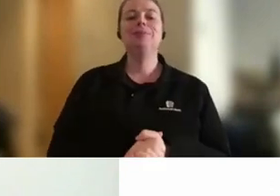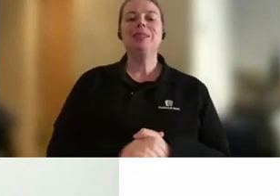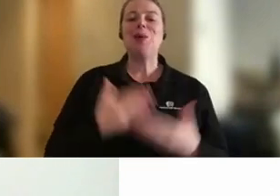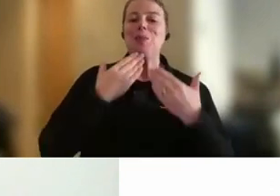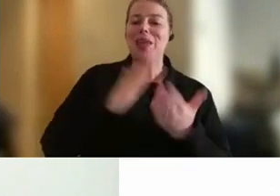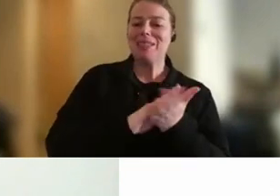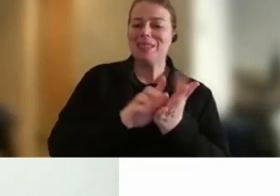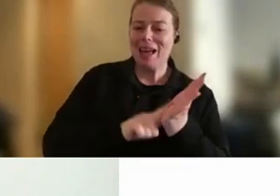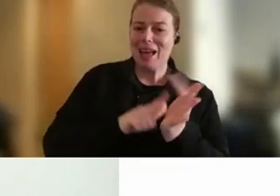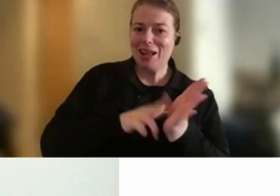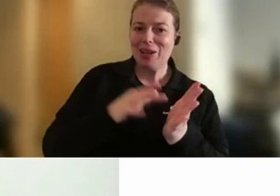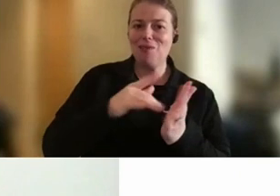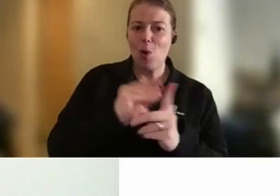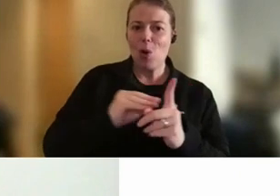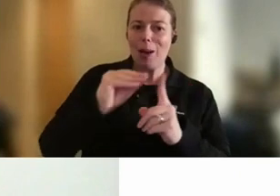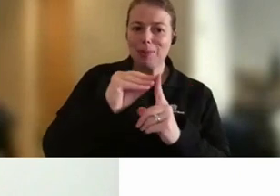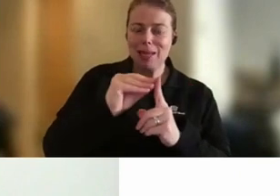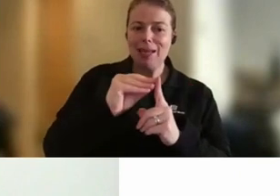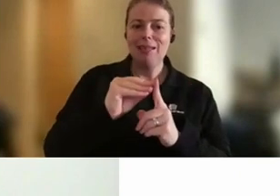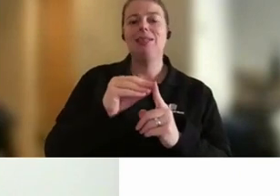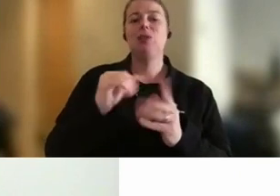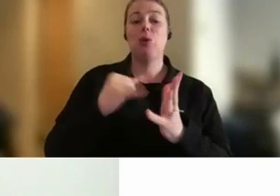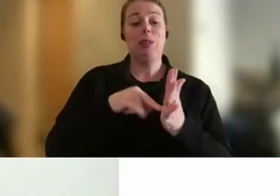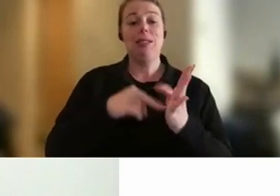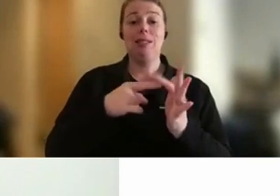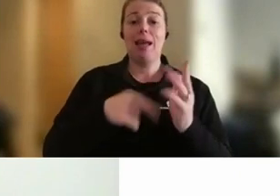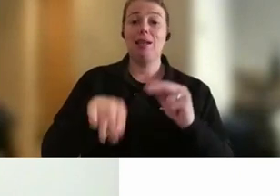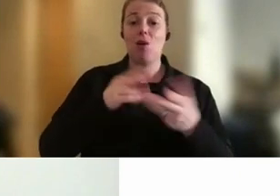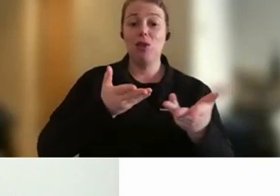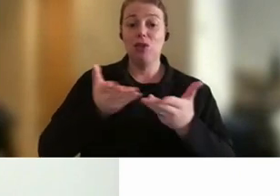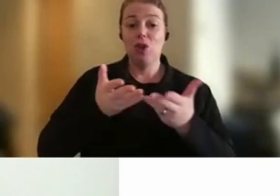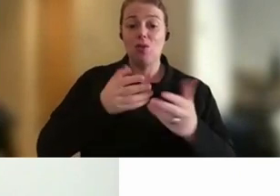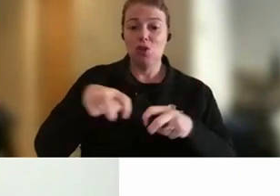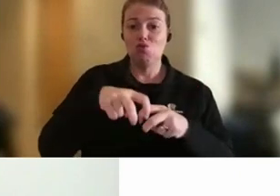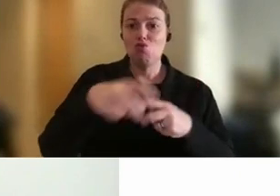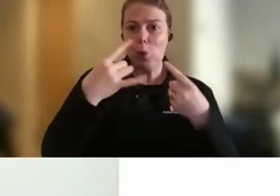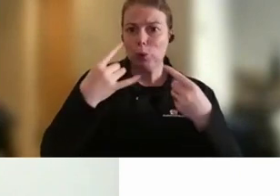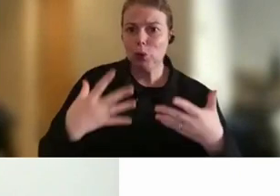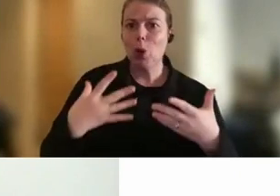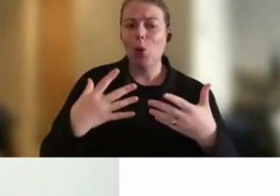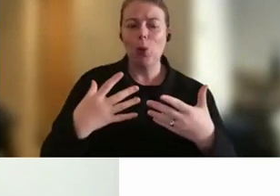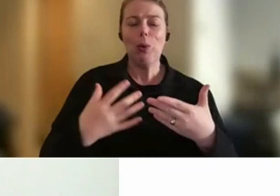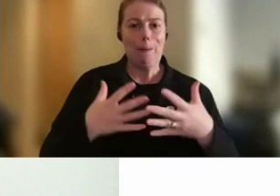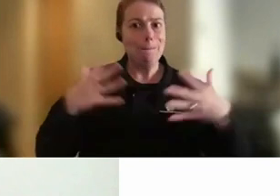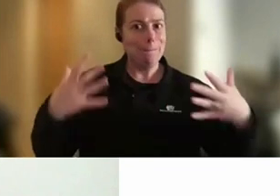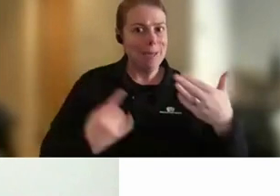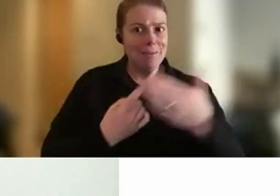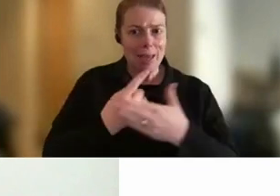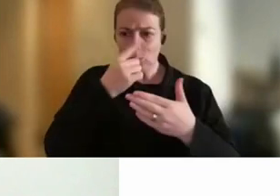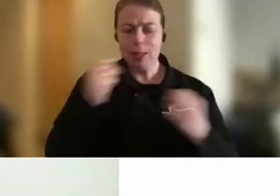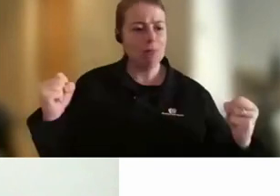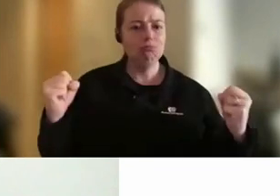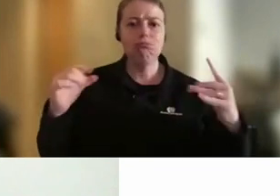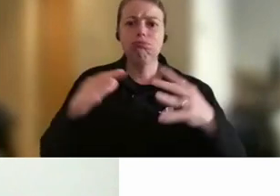Service Roadshow is an annual occasion where we come together and talk through ideas for the public service. We can also share our